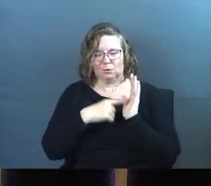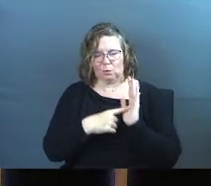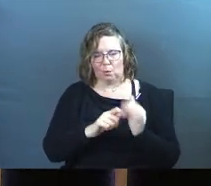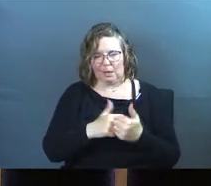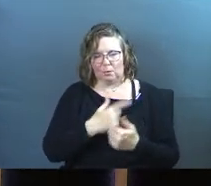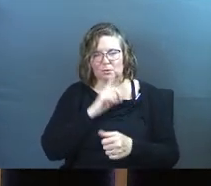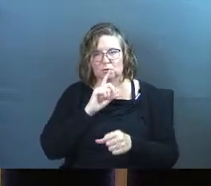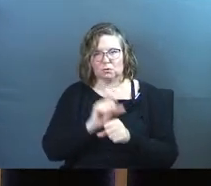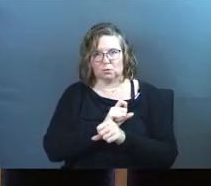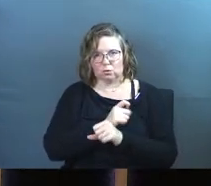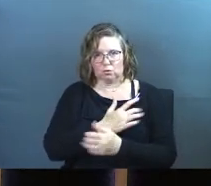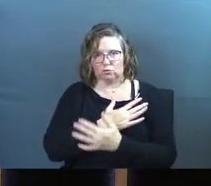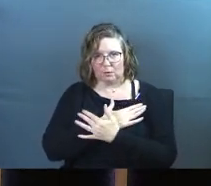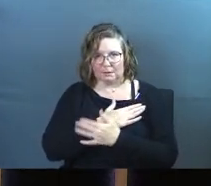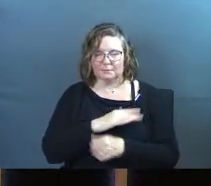rest.